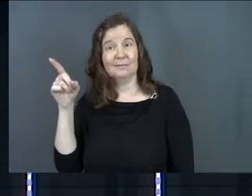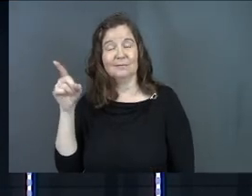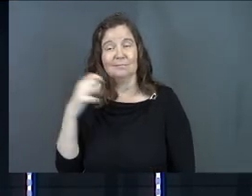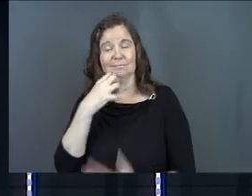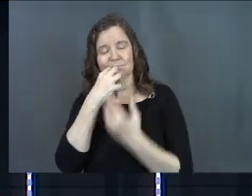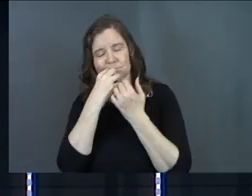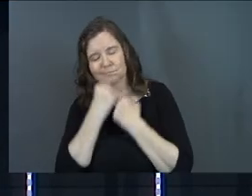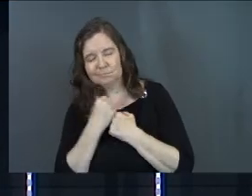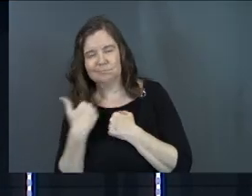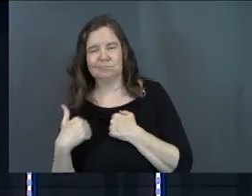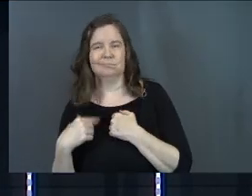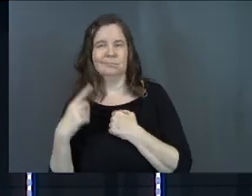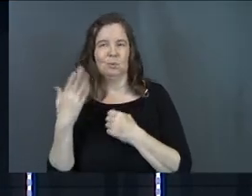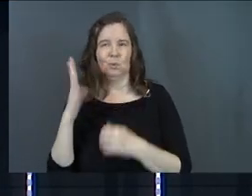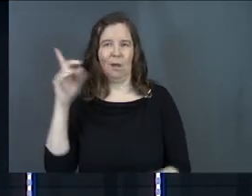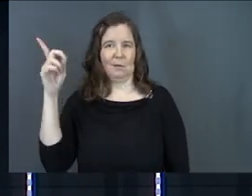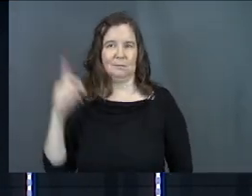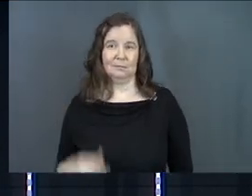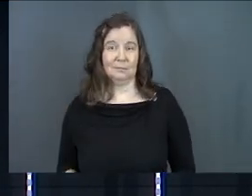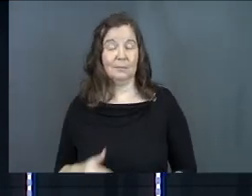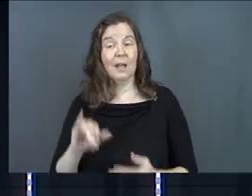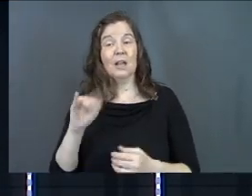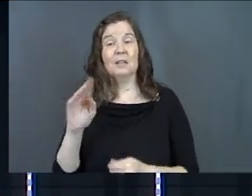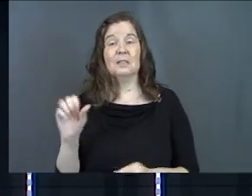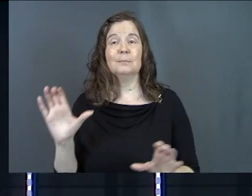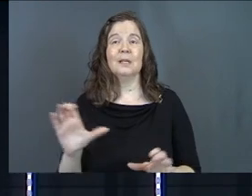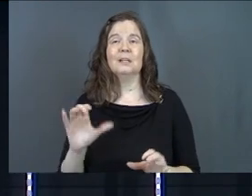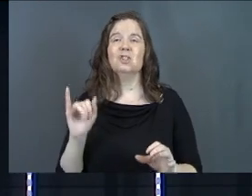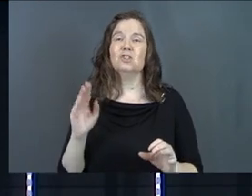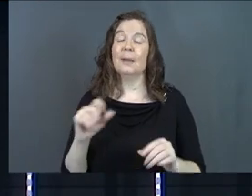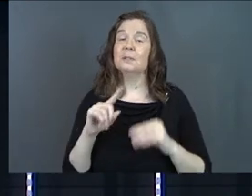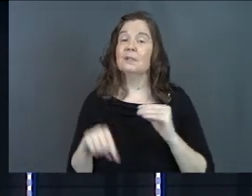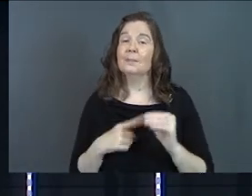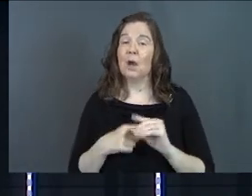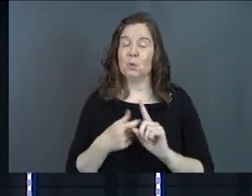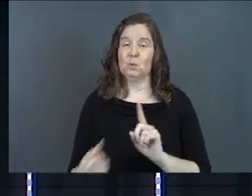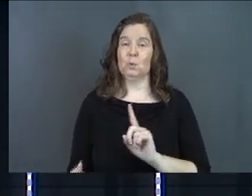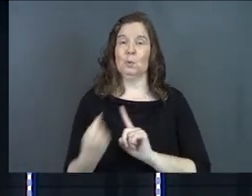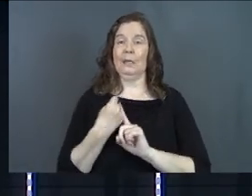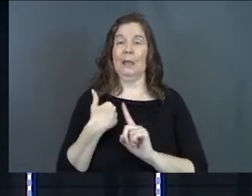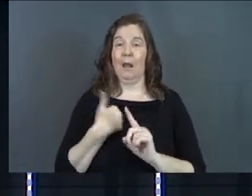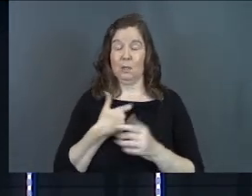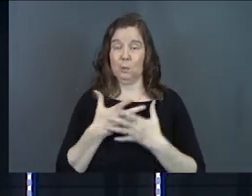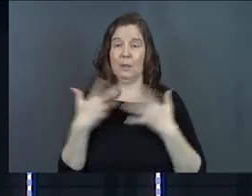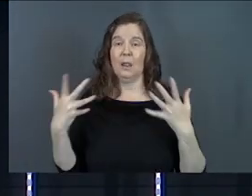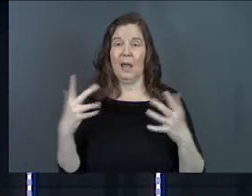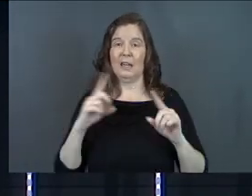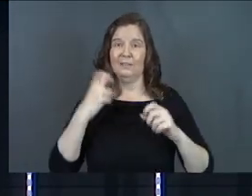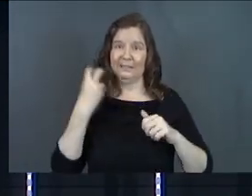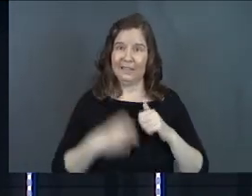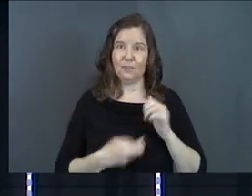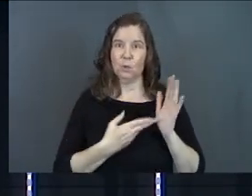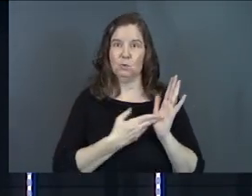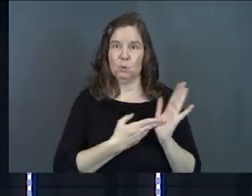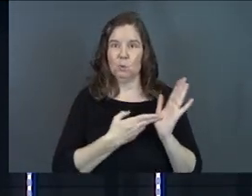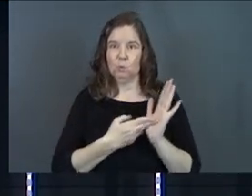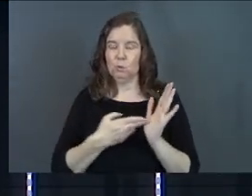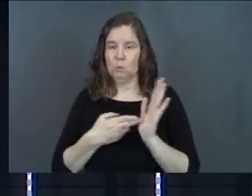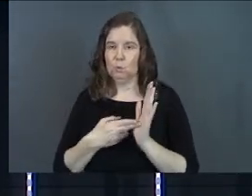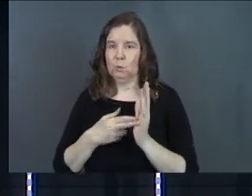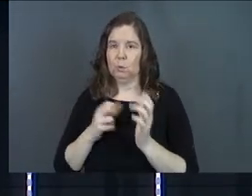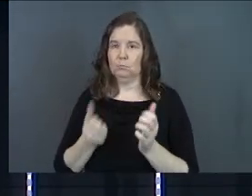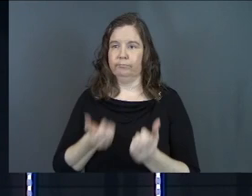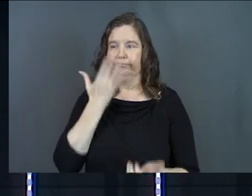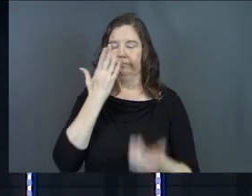a big deal to God. And James does this. James is about to hit us with a lot of difficult truth. Okay.